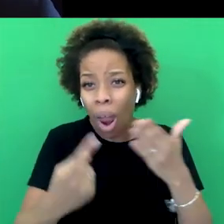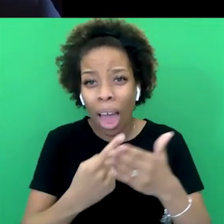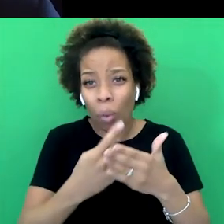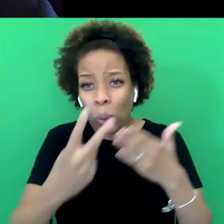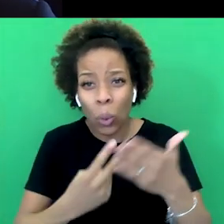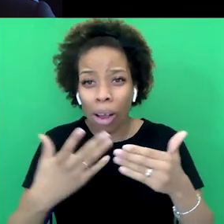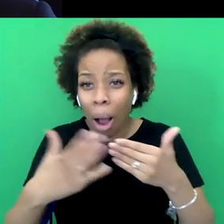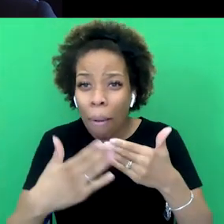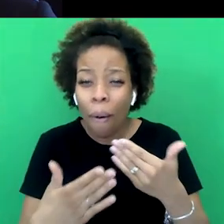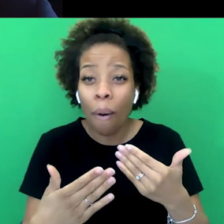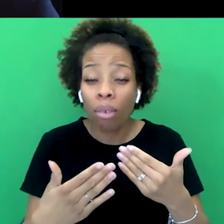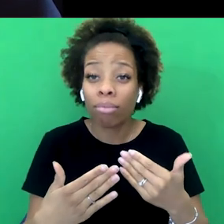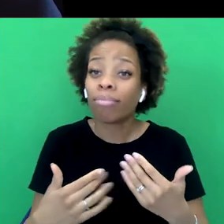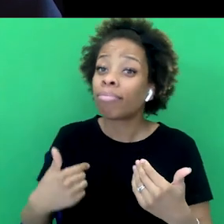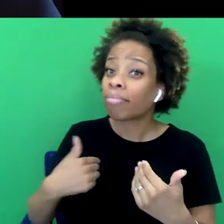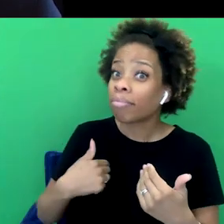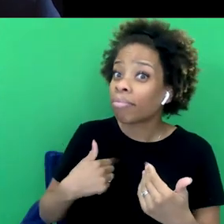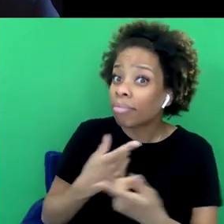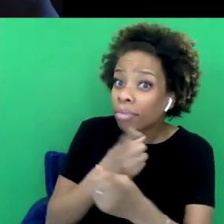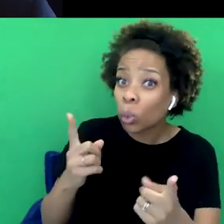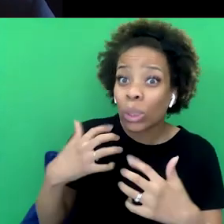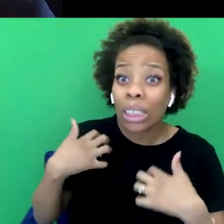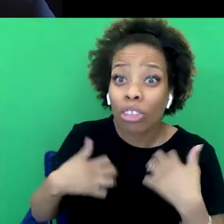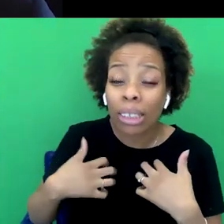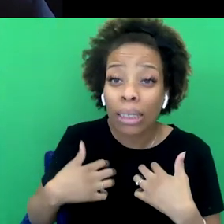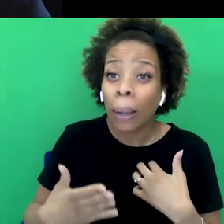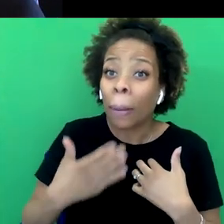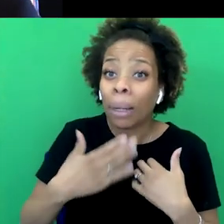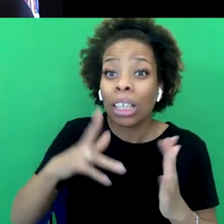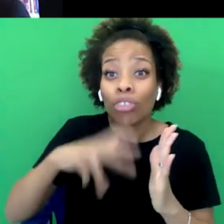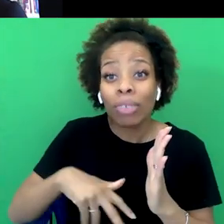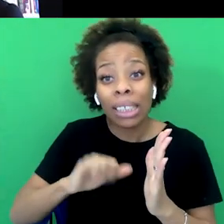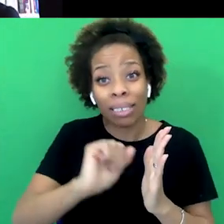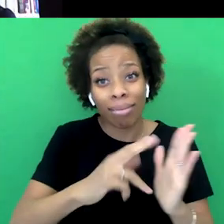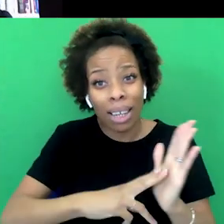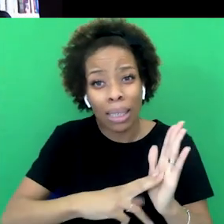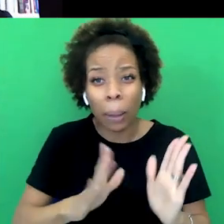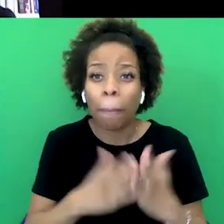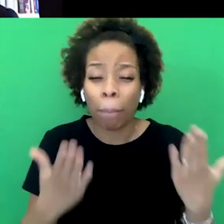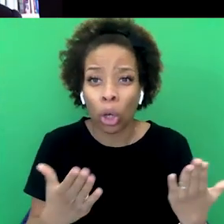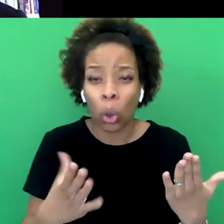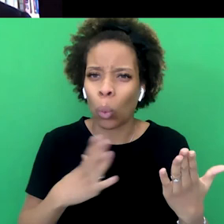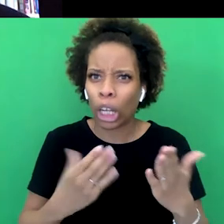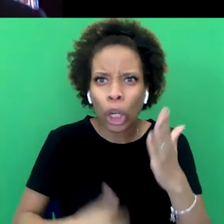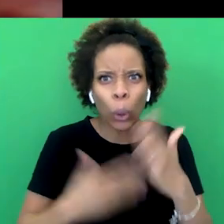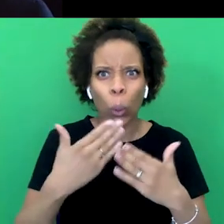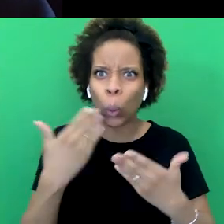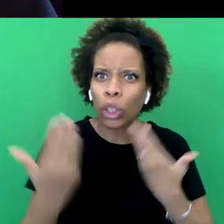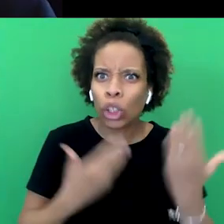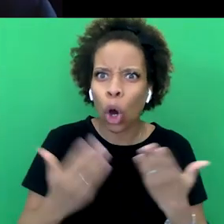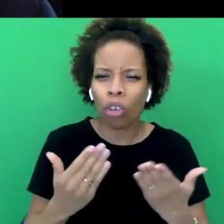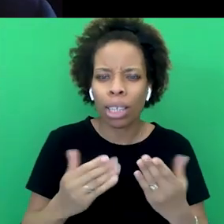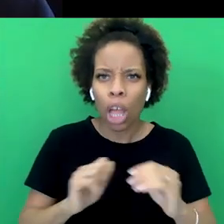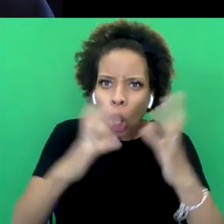that, you know, if they're interested in EmpowerLine, they should read your book. We Need New Stories, which kind of takes what I say, but makes it much more global